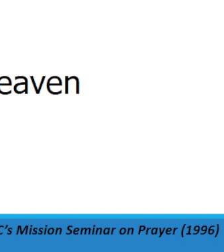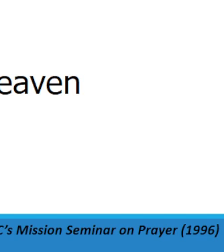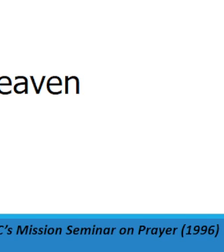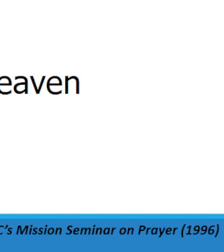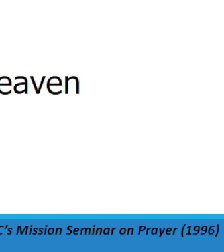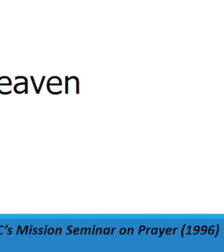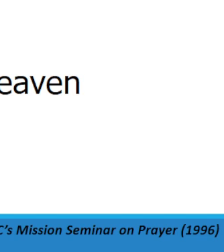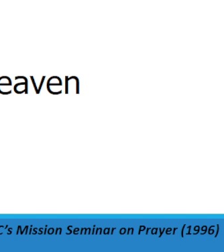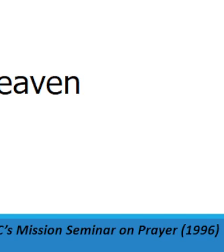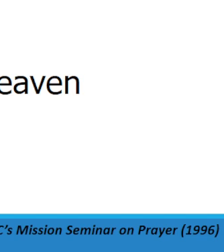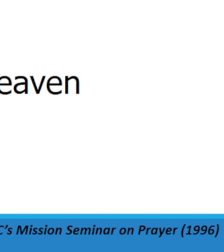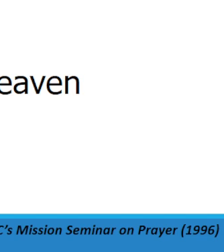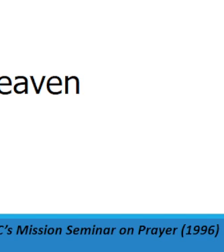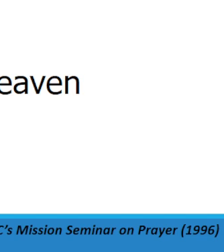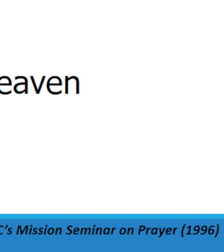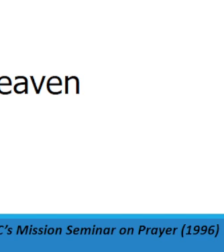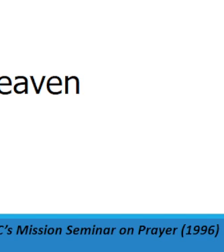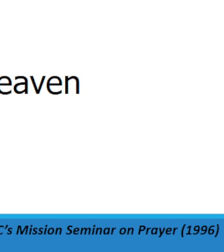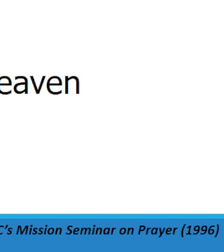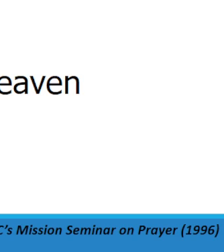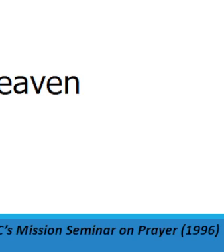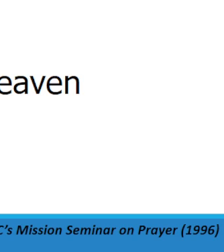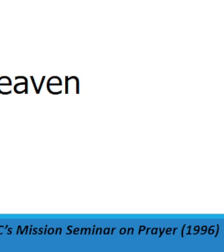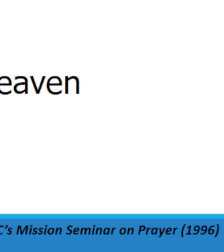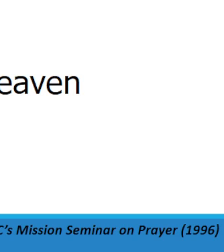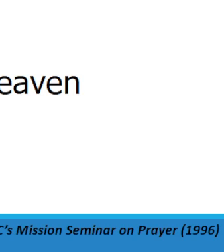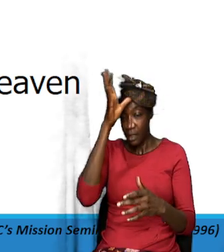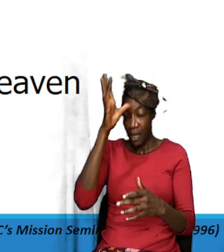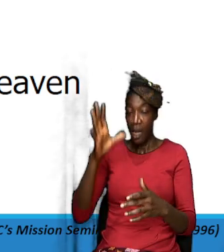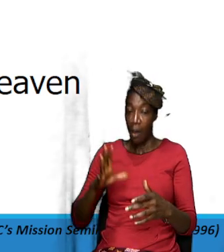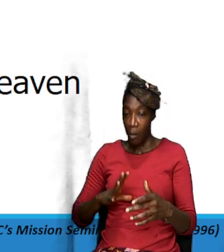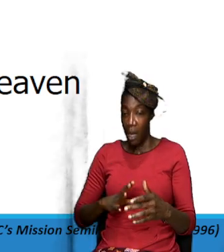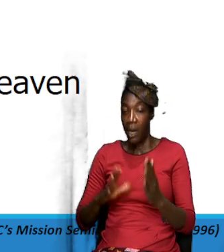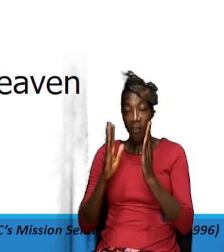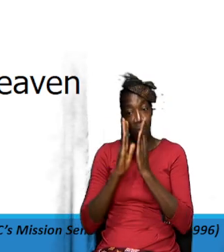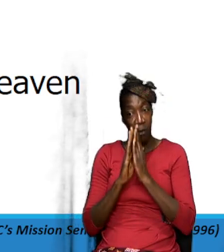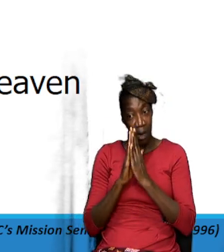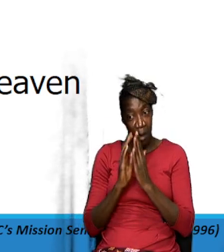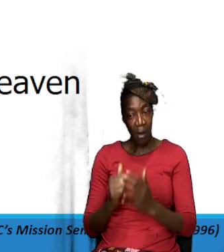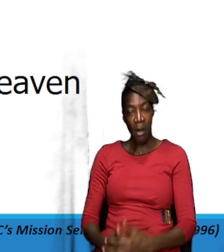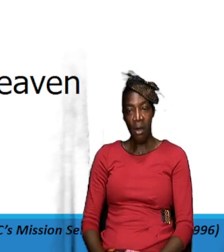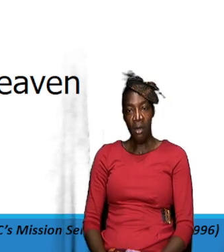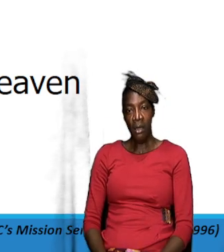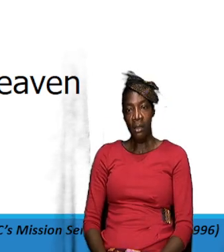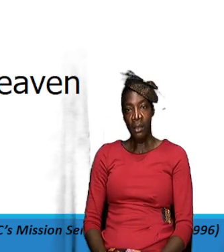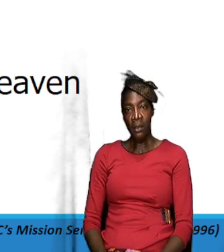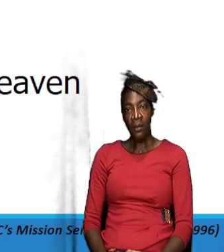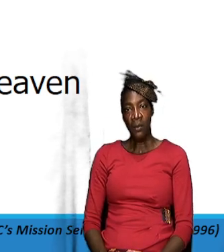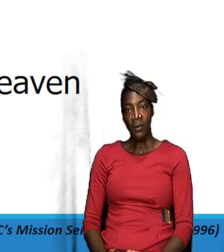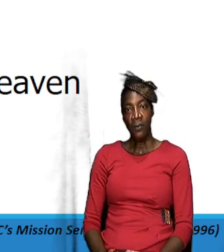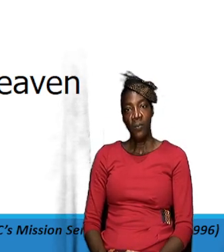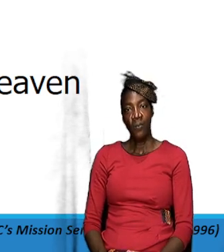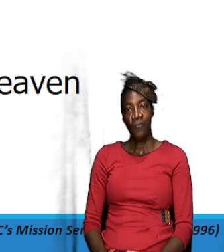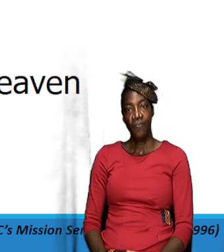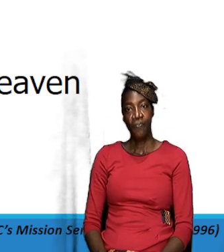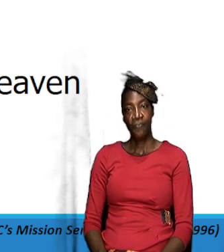as I said before you know Jesus was a man of prayer and